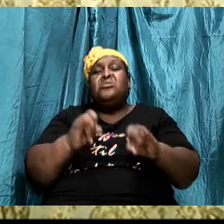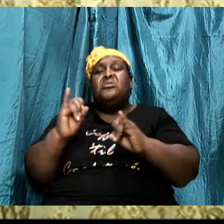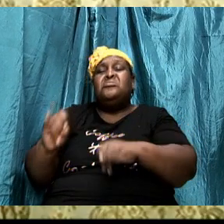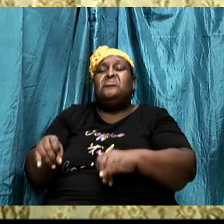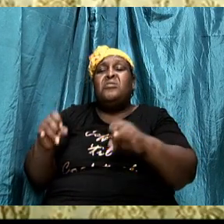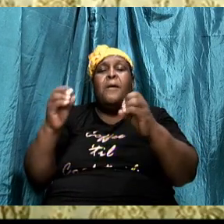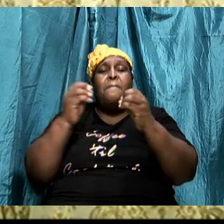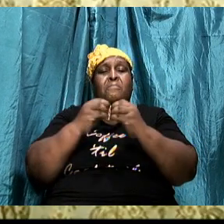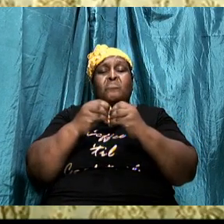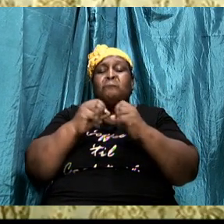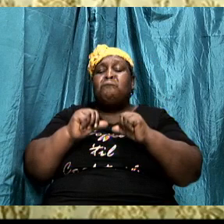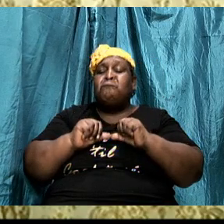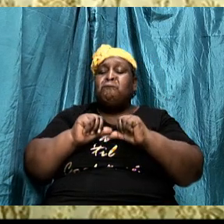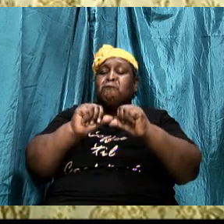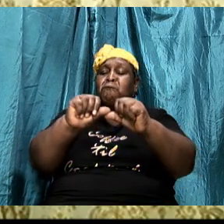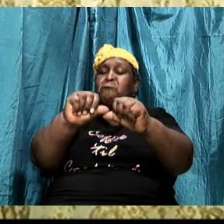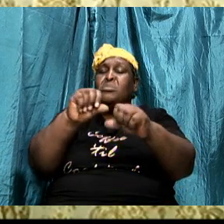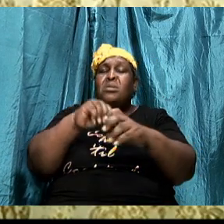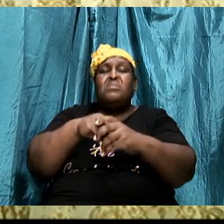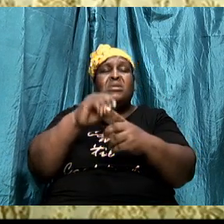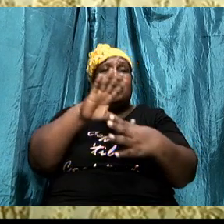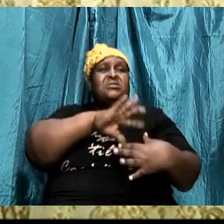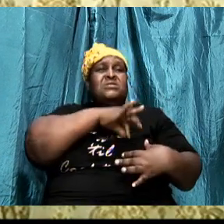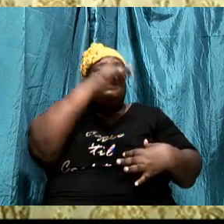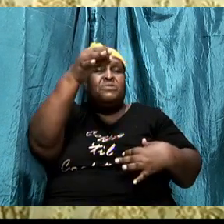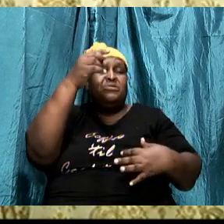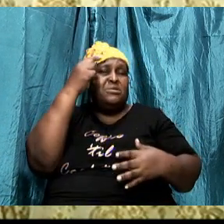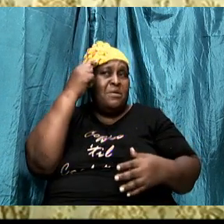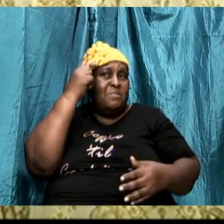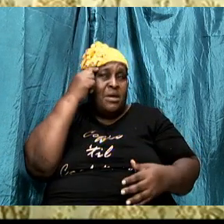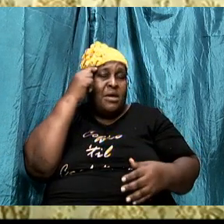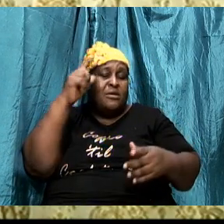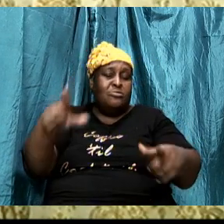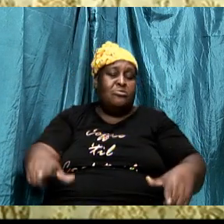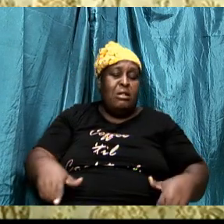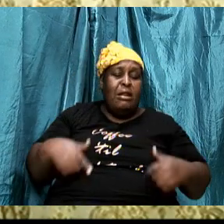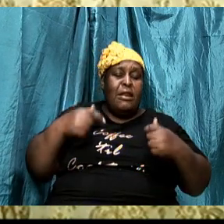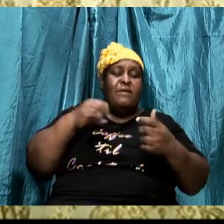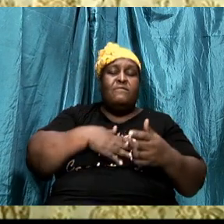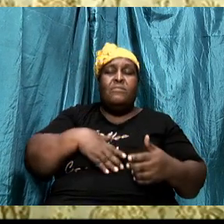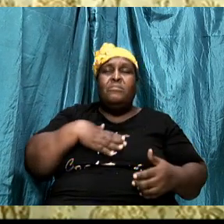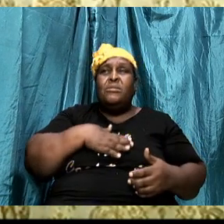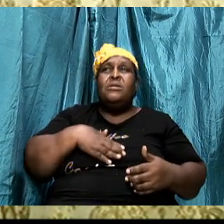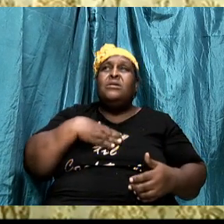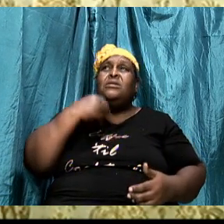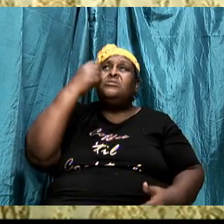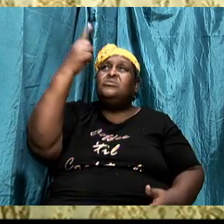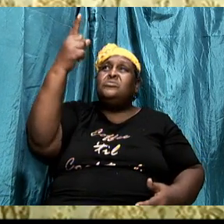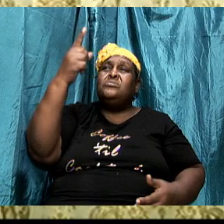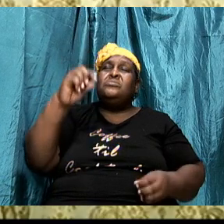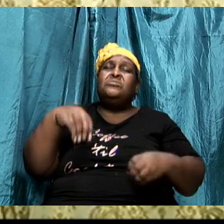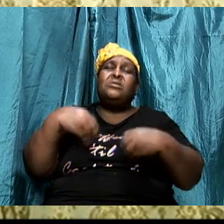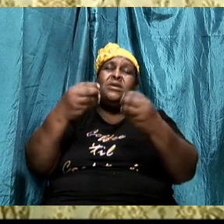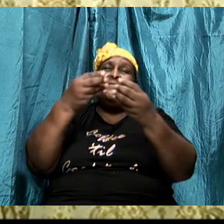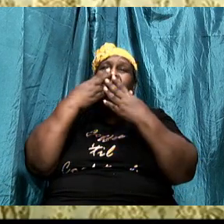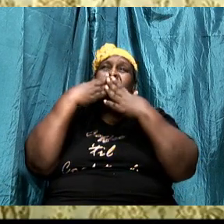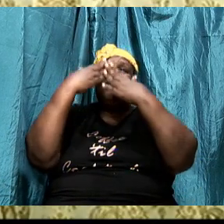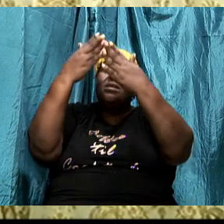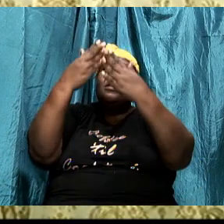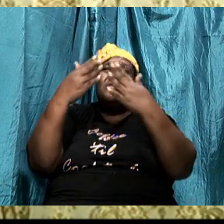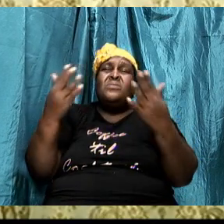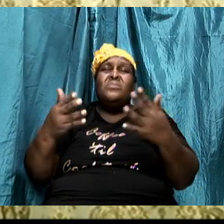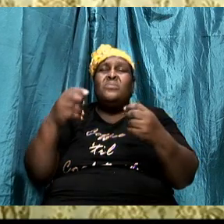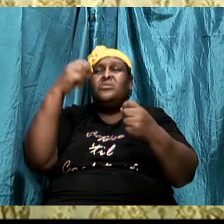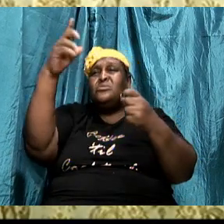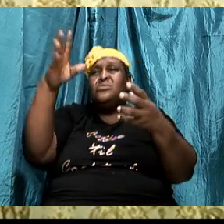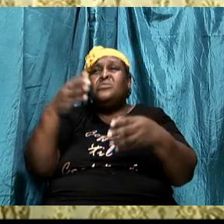even more determined in their spirit, in their minds to live to please you. We give you thanks, God, for what you will accomplish